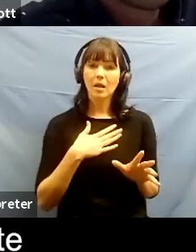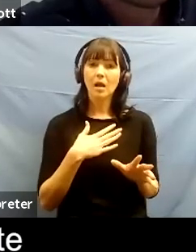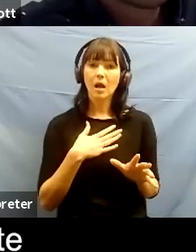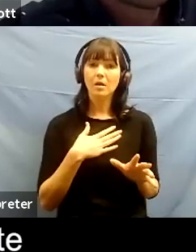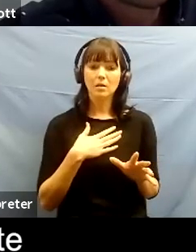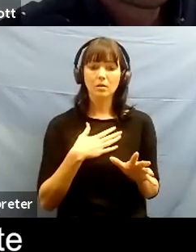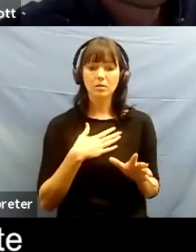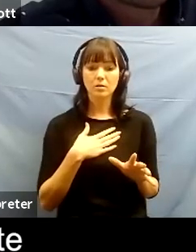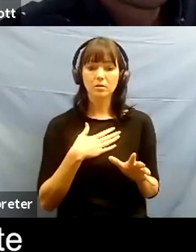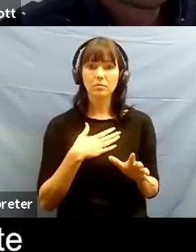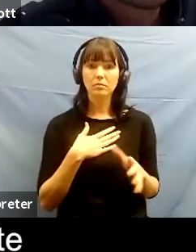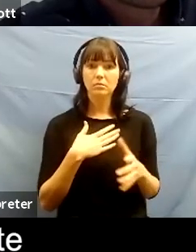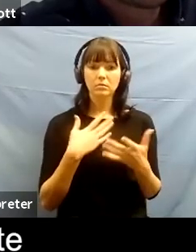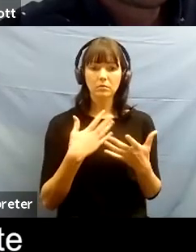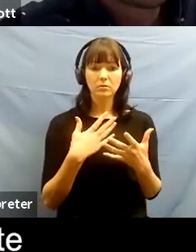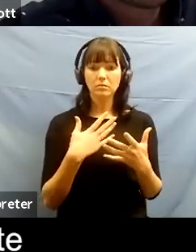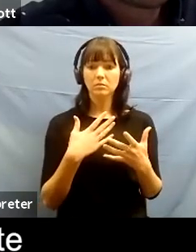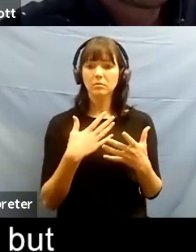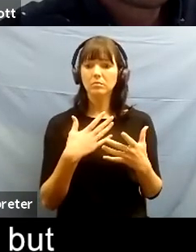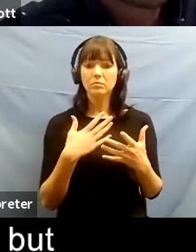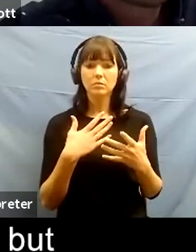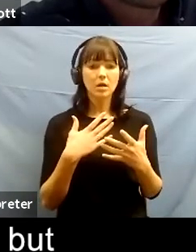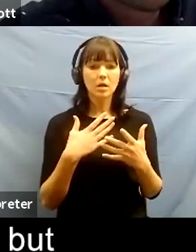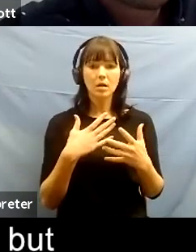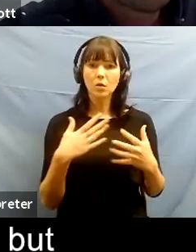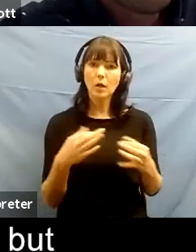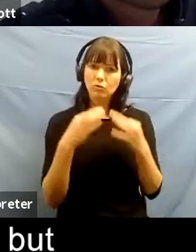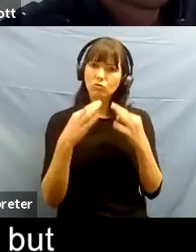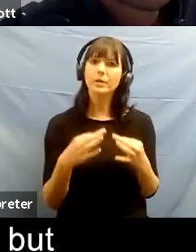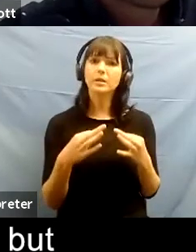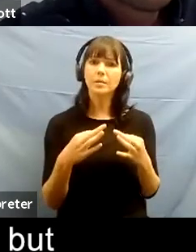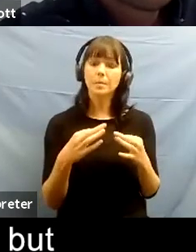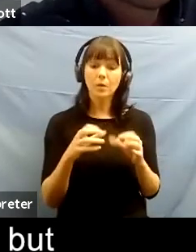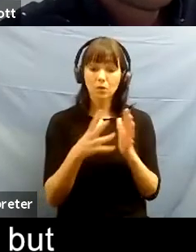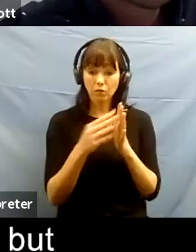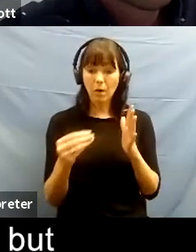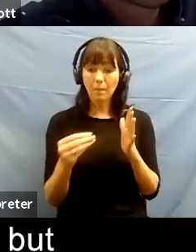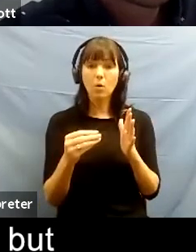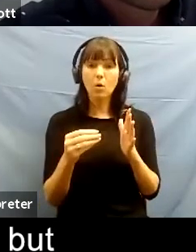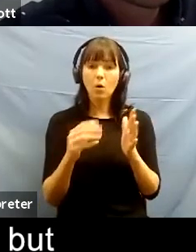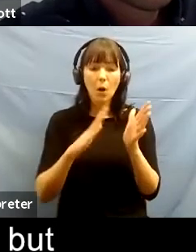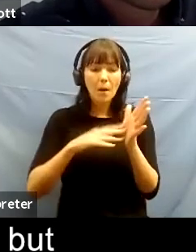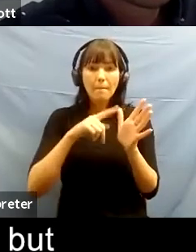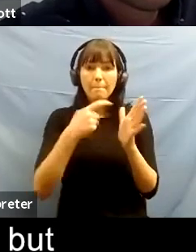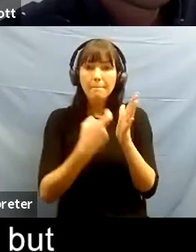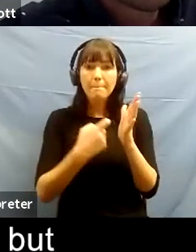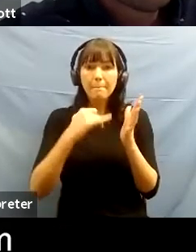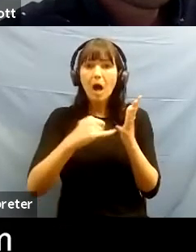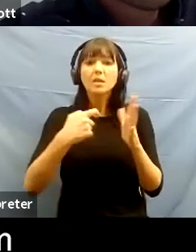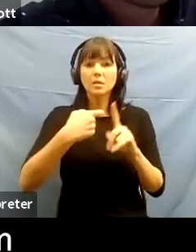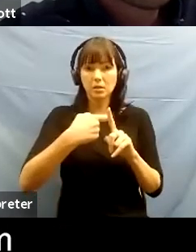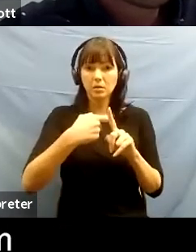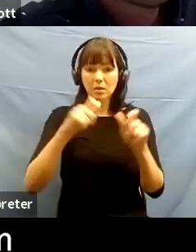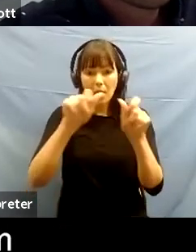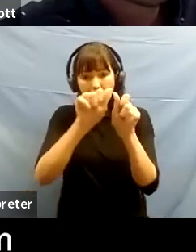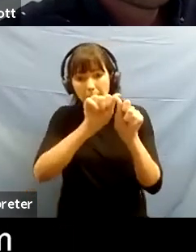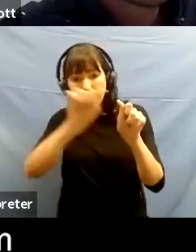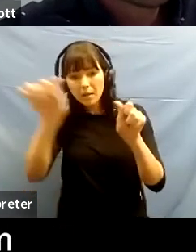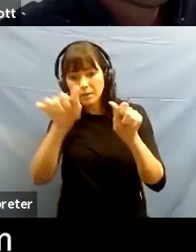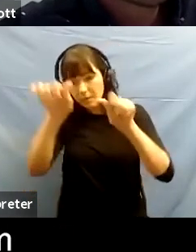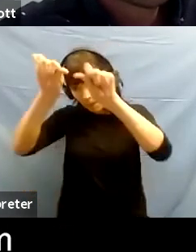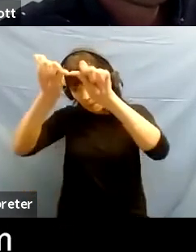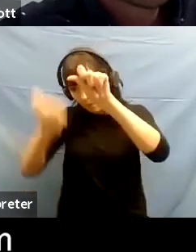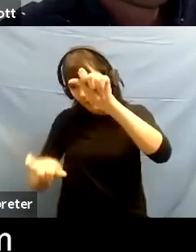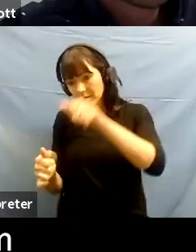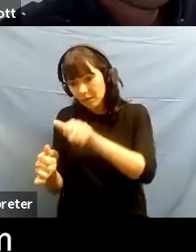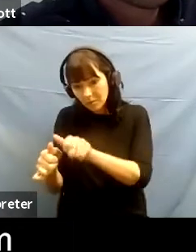things actually quite laborious things like masking stuff out and cutting you know stuff that but to me that's the clay that's the kind of bit of you know i'm just